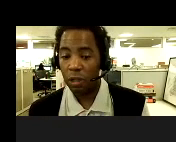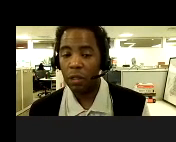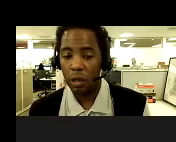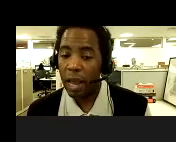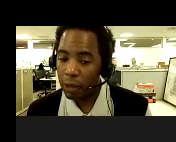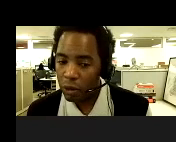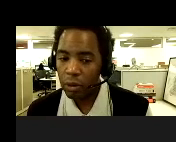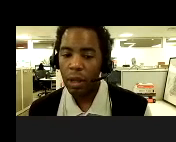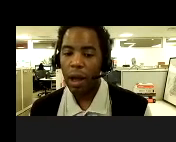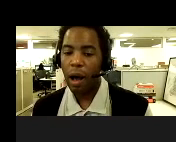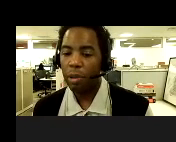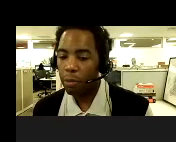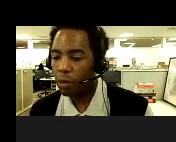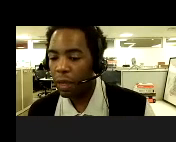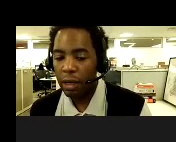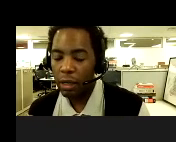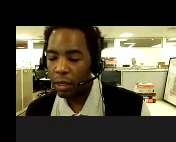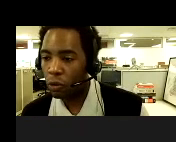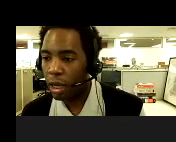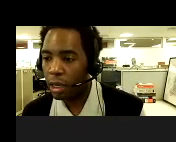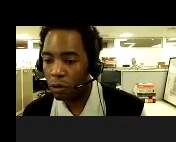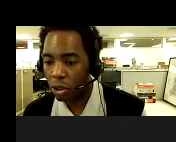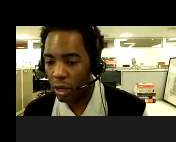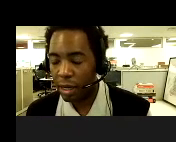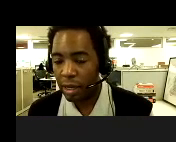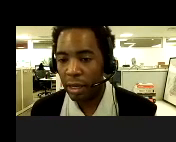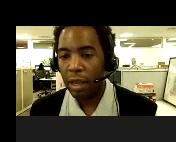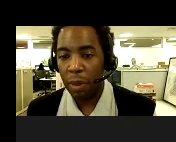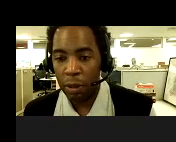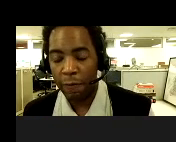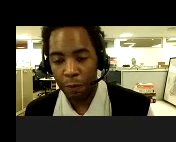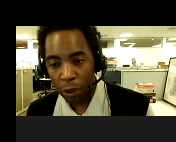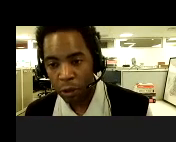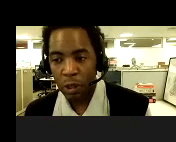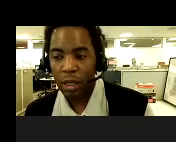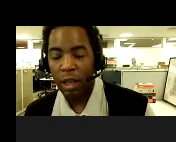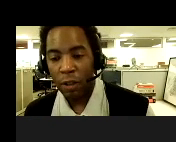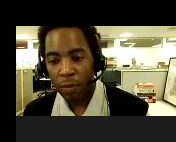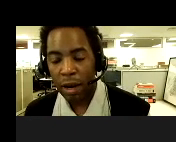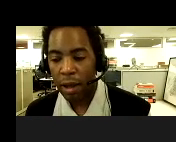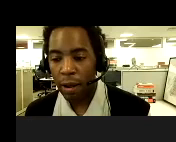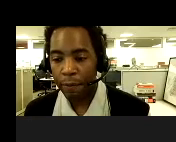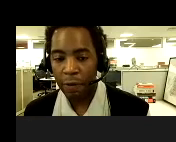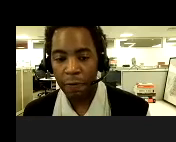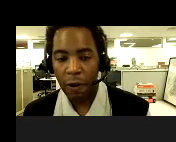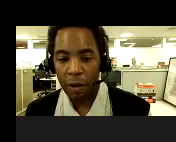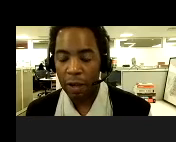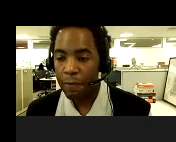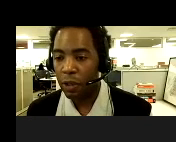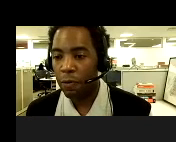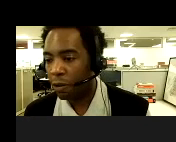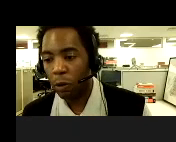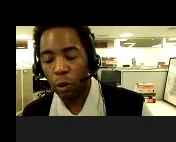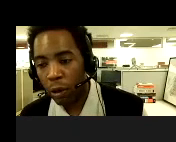that conversation and they're eligible, people of any sexual orientation or gender identity. Maybe if personally, you may not, um, fall,